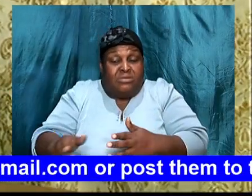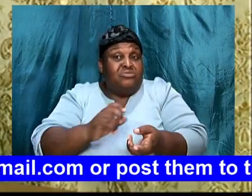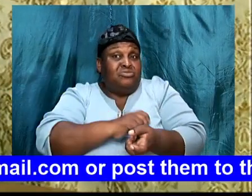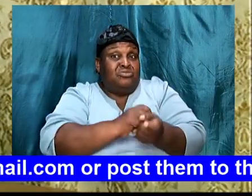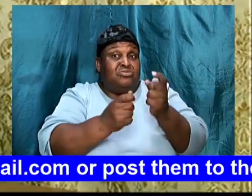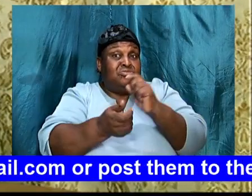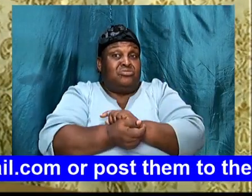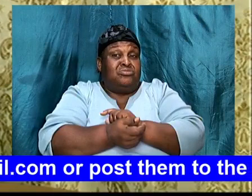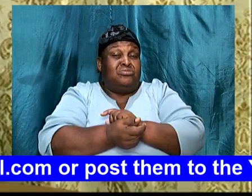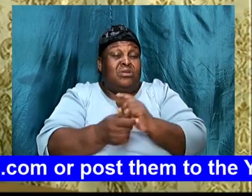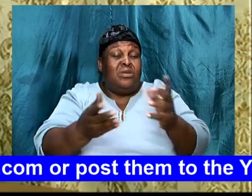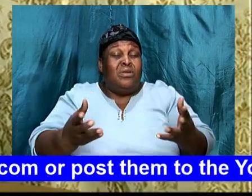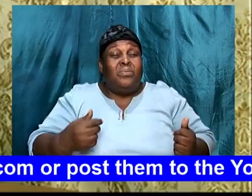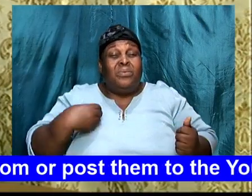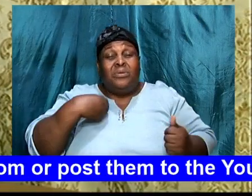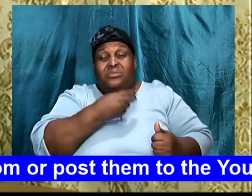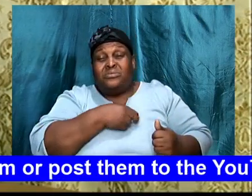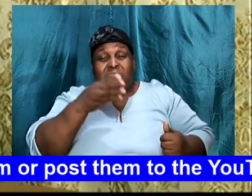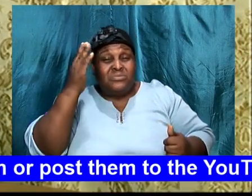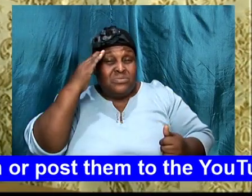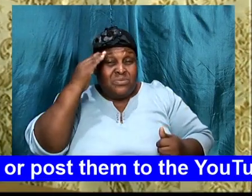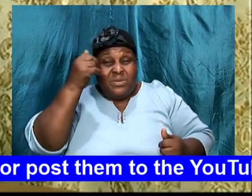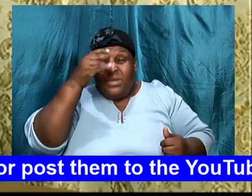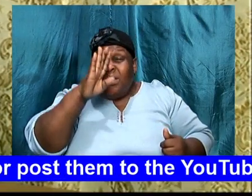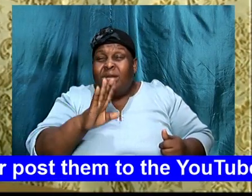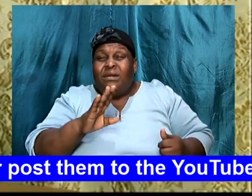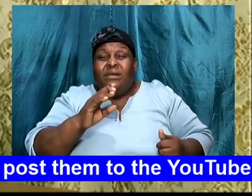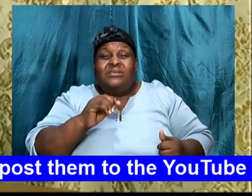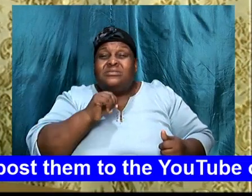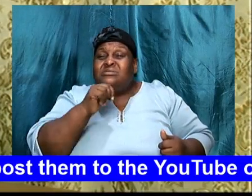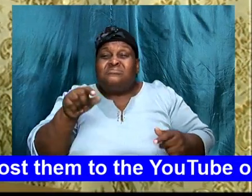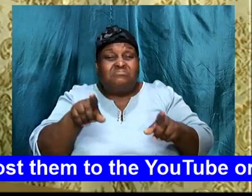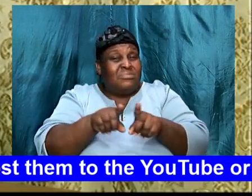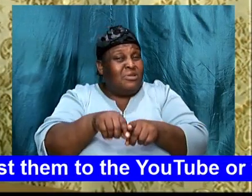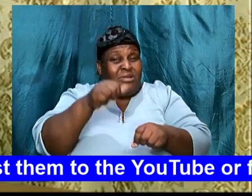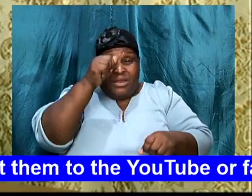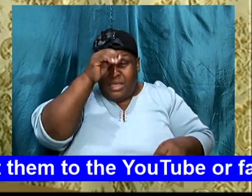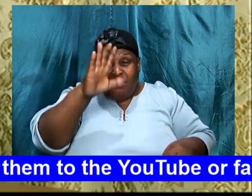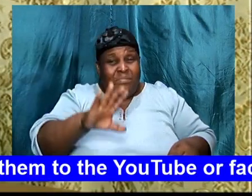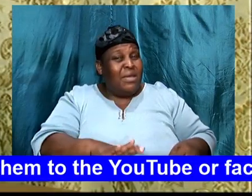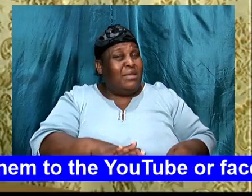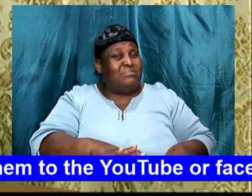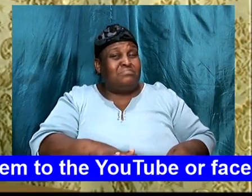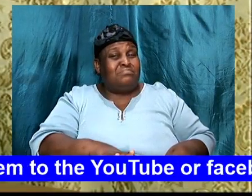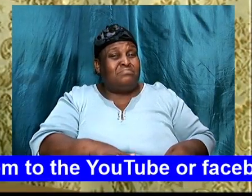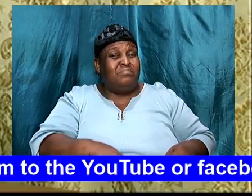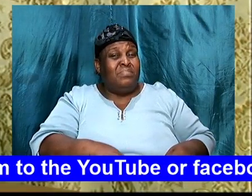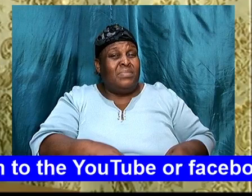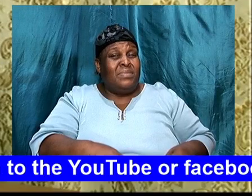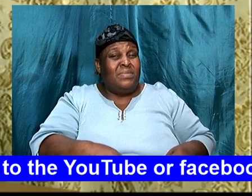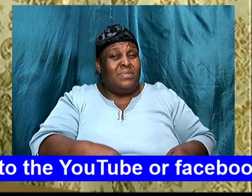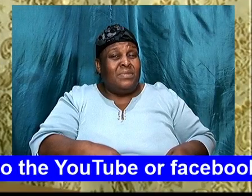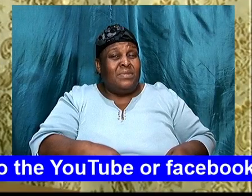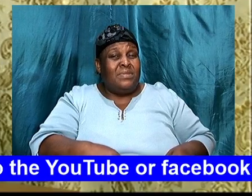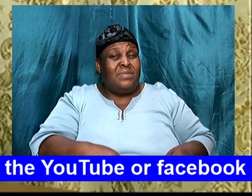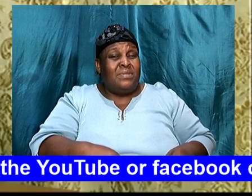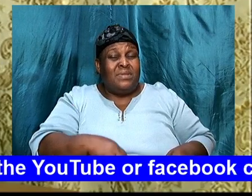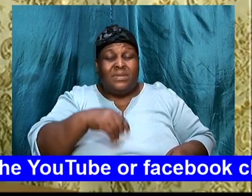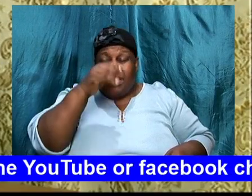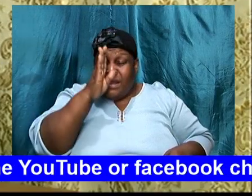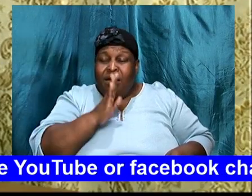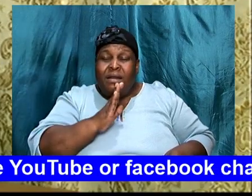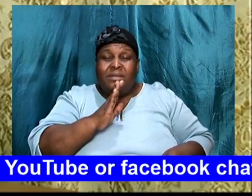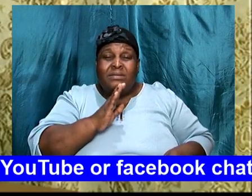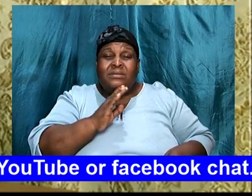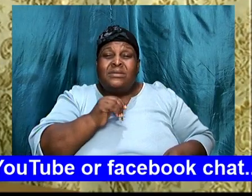I want you, to know tonight, that God, is not like man. He is not a man, that he should lie. Neither the